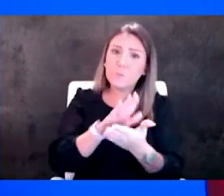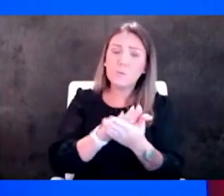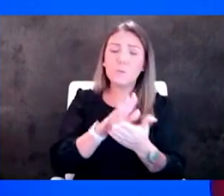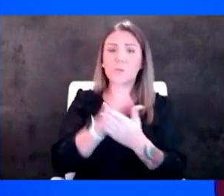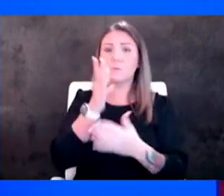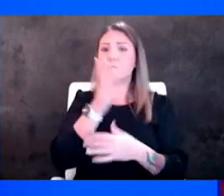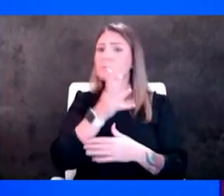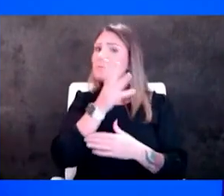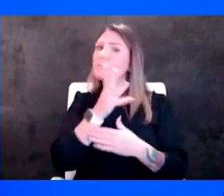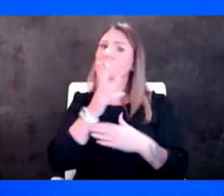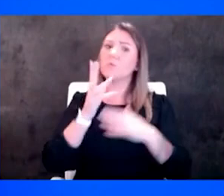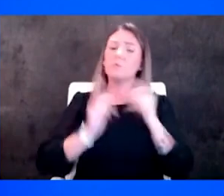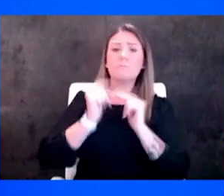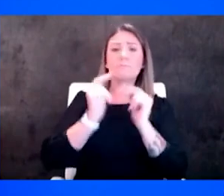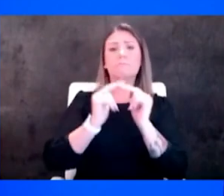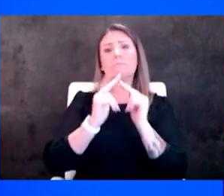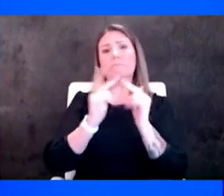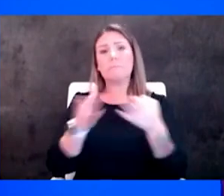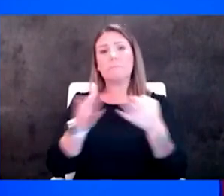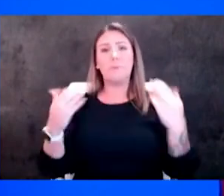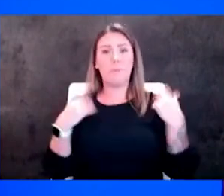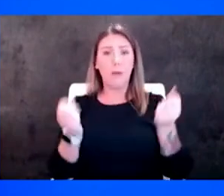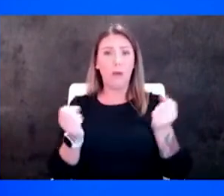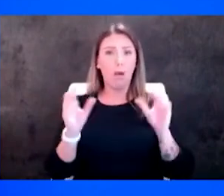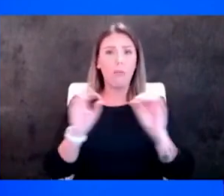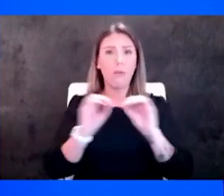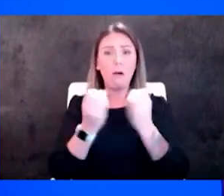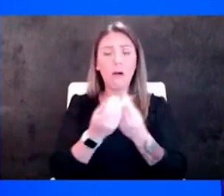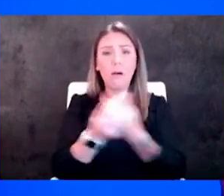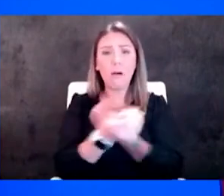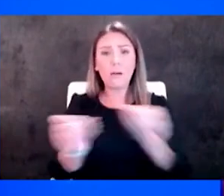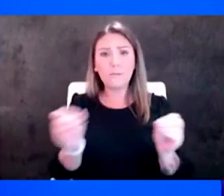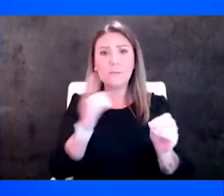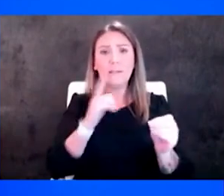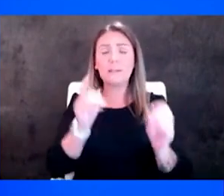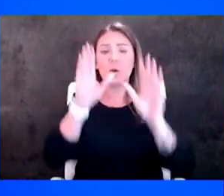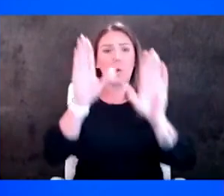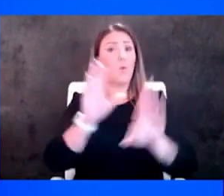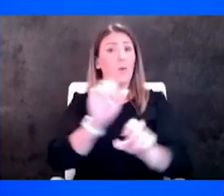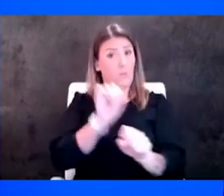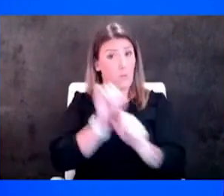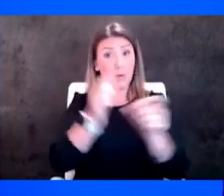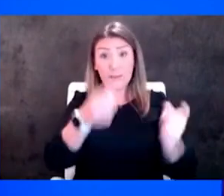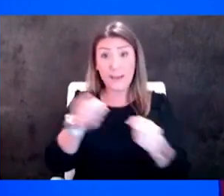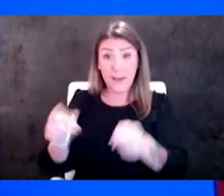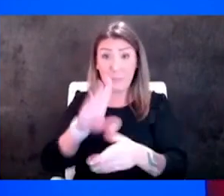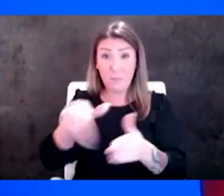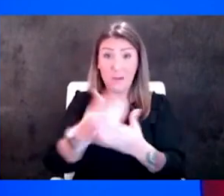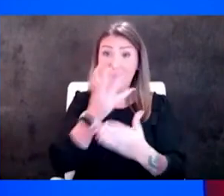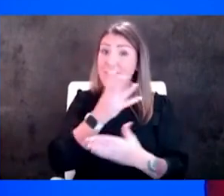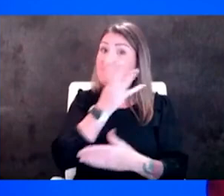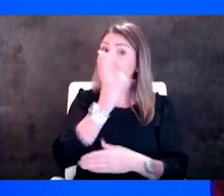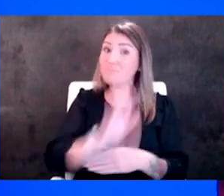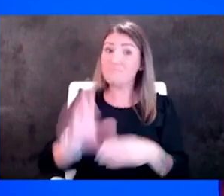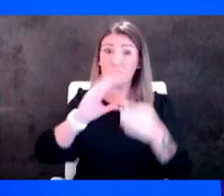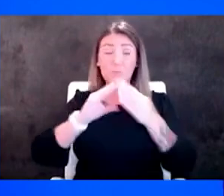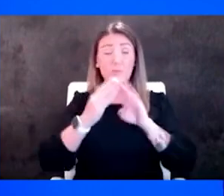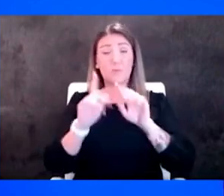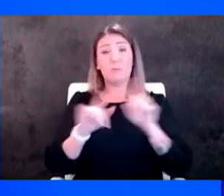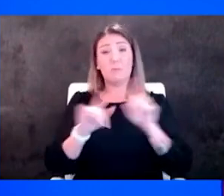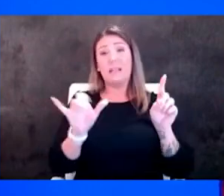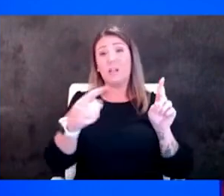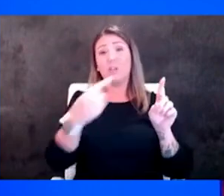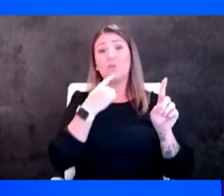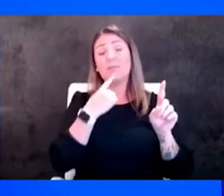with their public health offices a lot of really wonderful work happening in all these rural communities but as you said we've got to get that